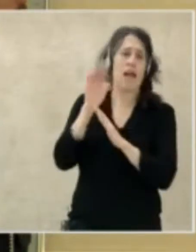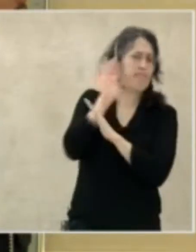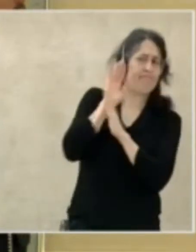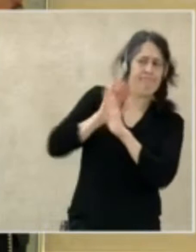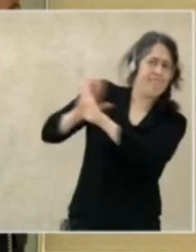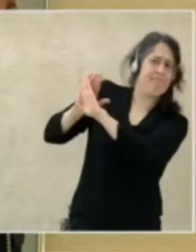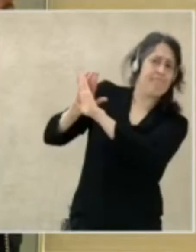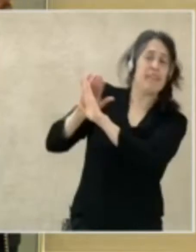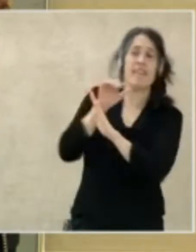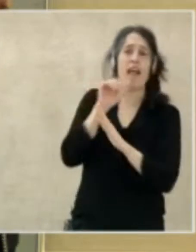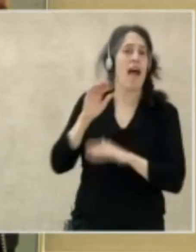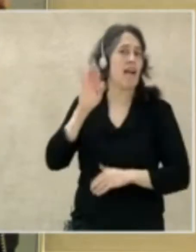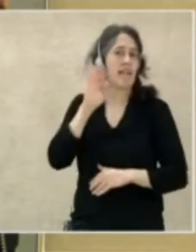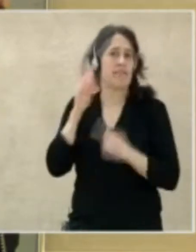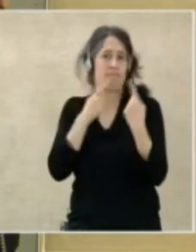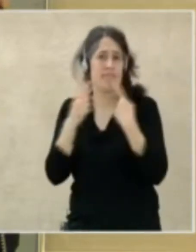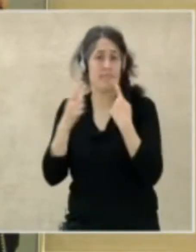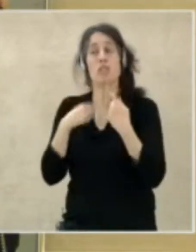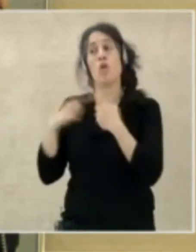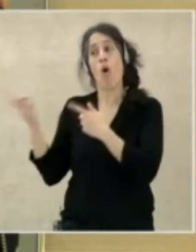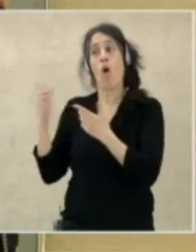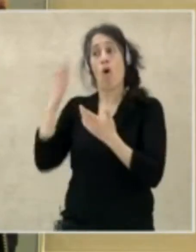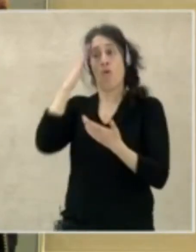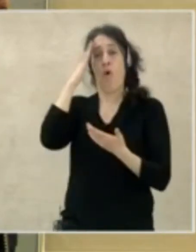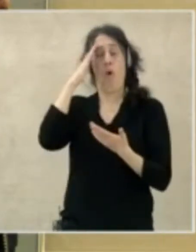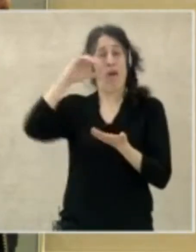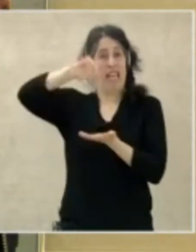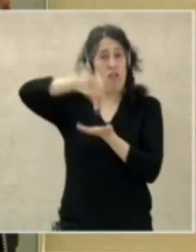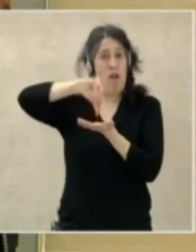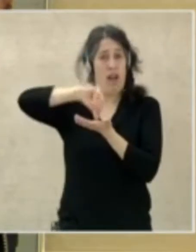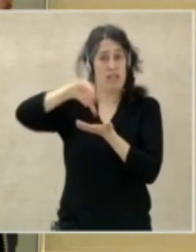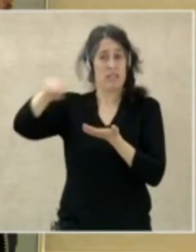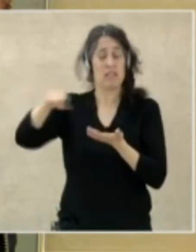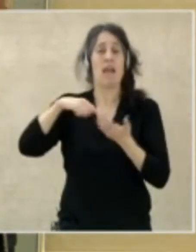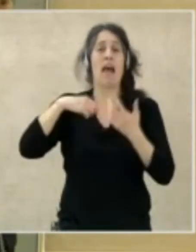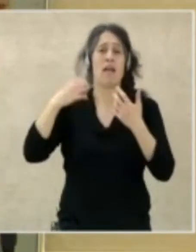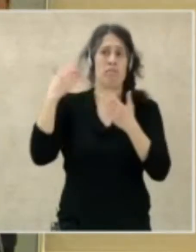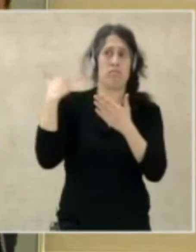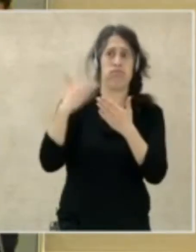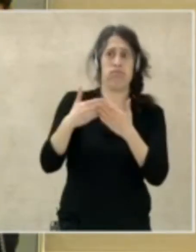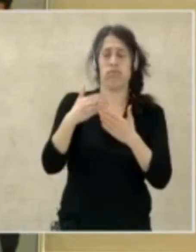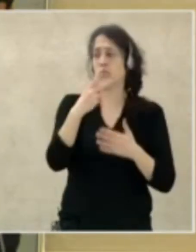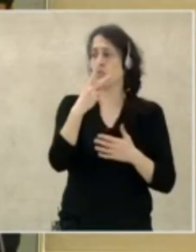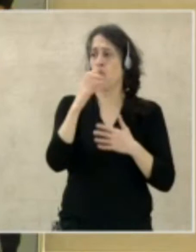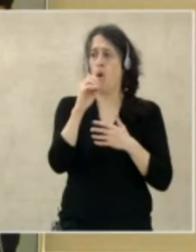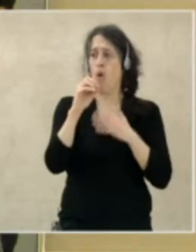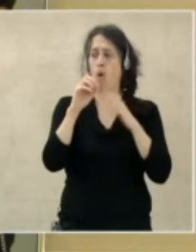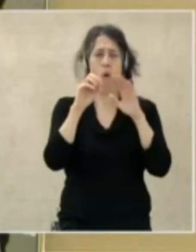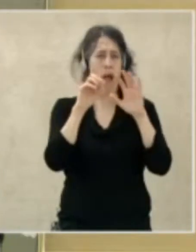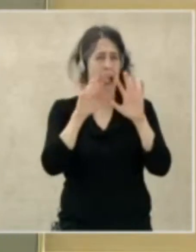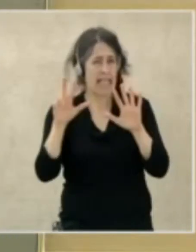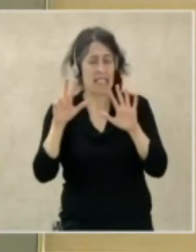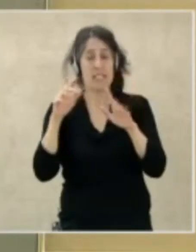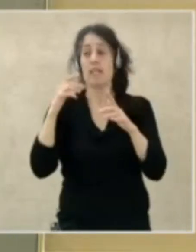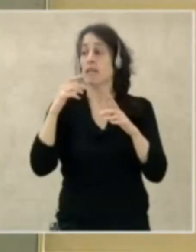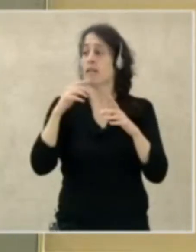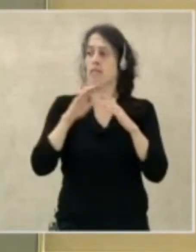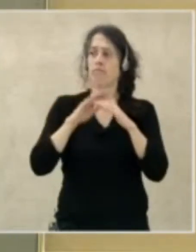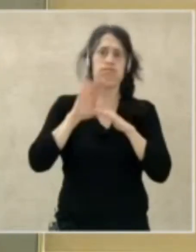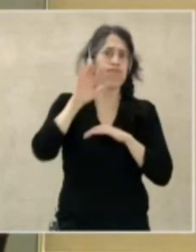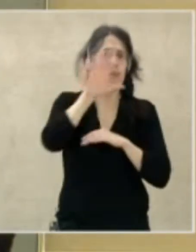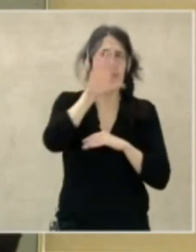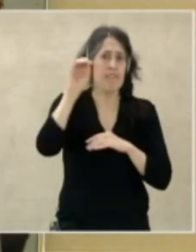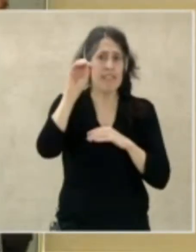and victims of mine explosions in Iran, which as of 2030 exceeded 50,000, most of them in rural